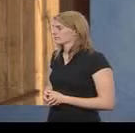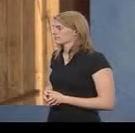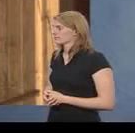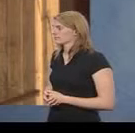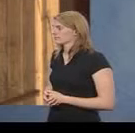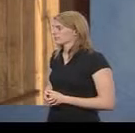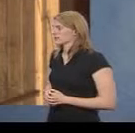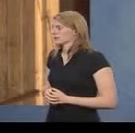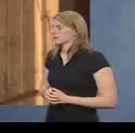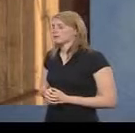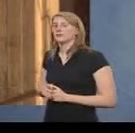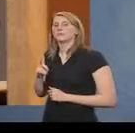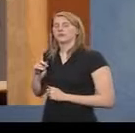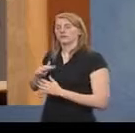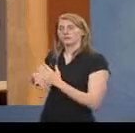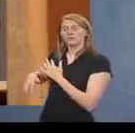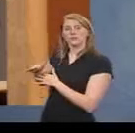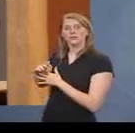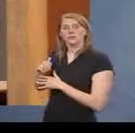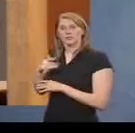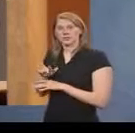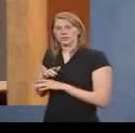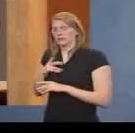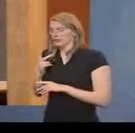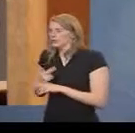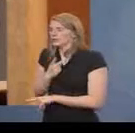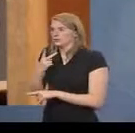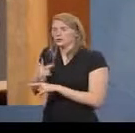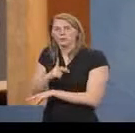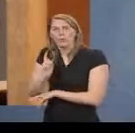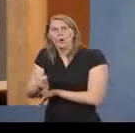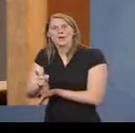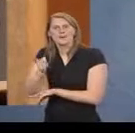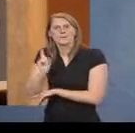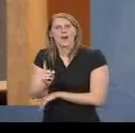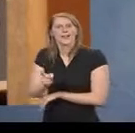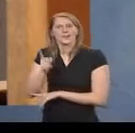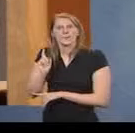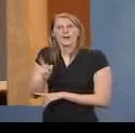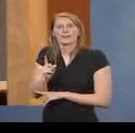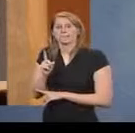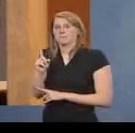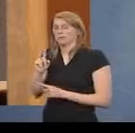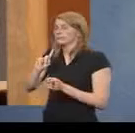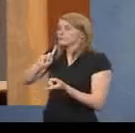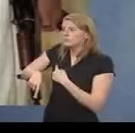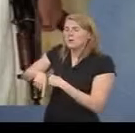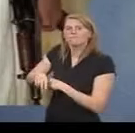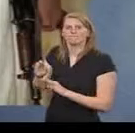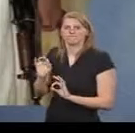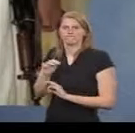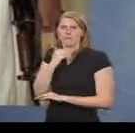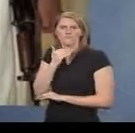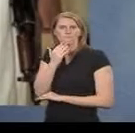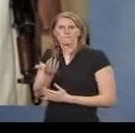The steady stream of warnings did register. But the response was not enough.